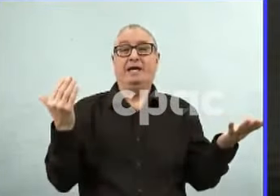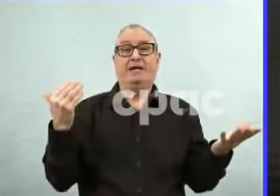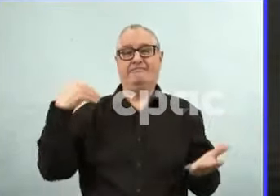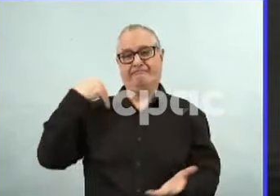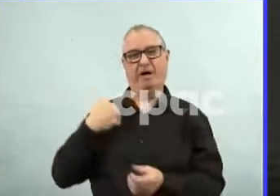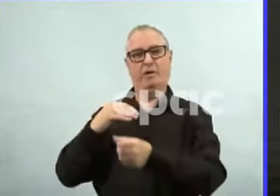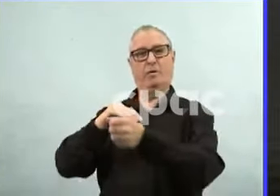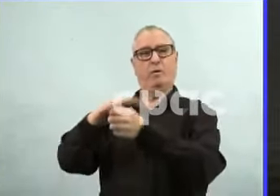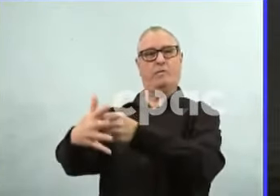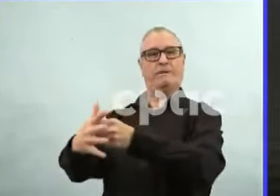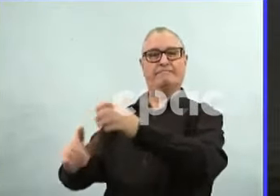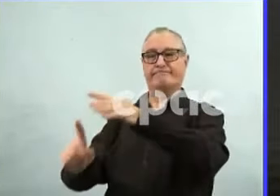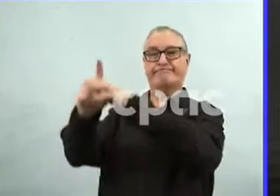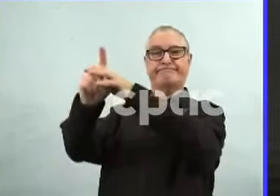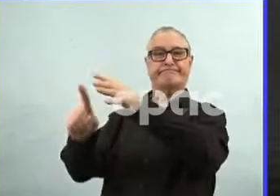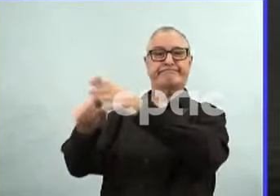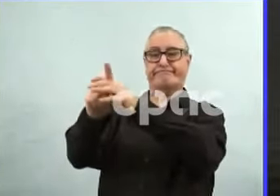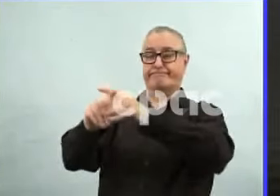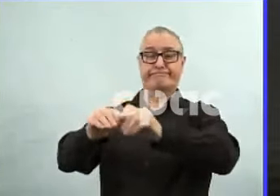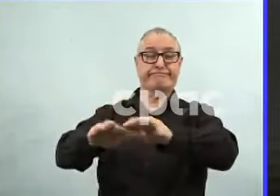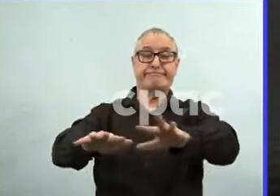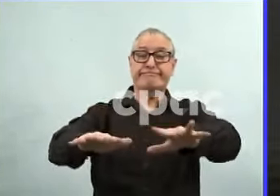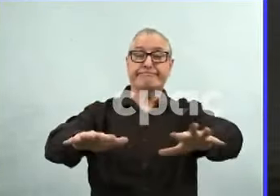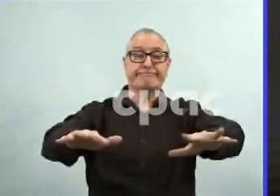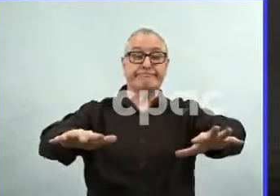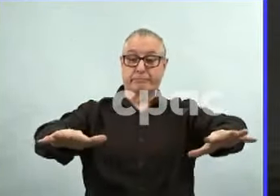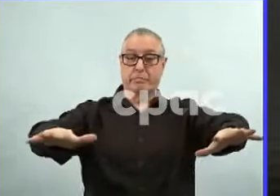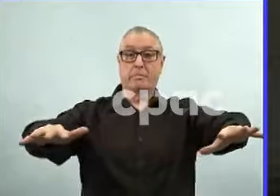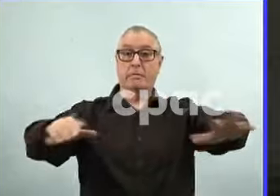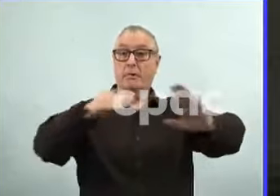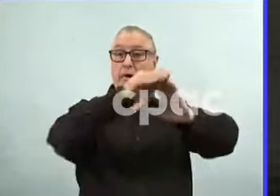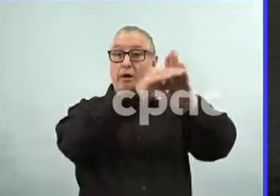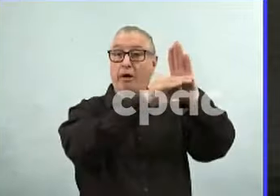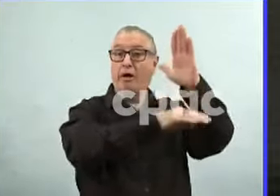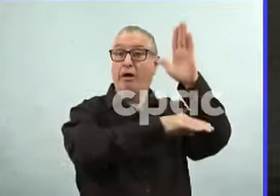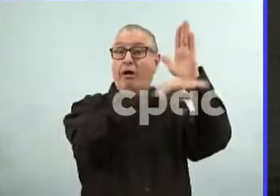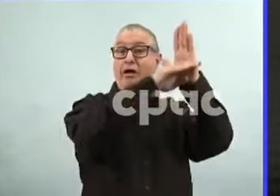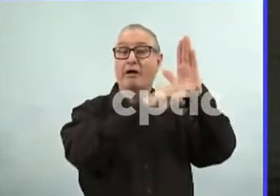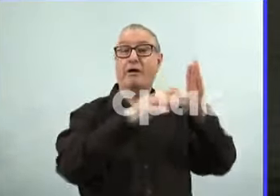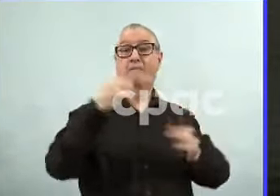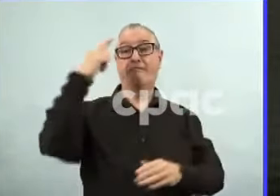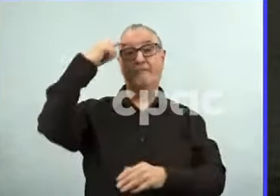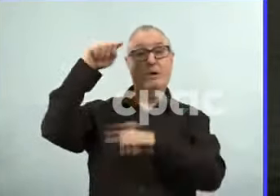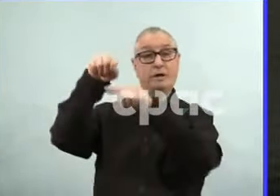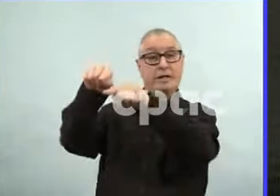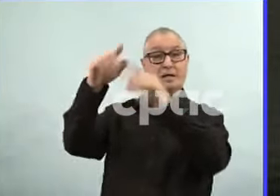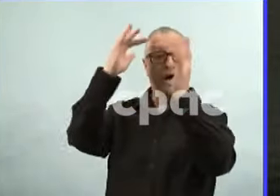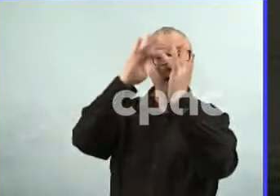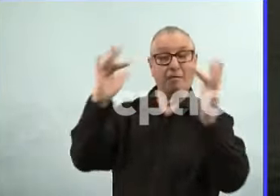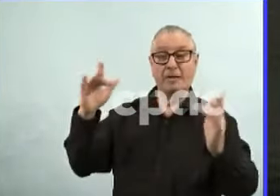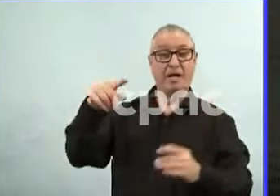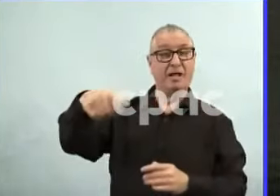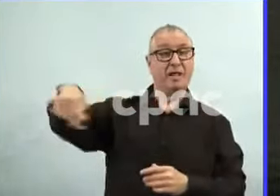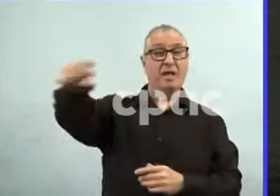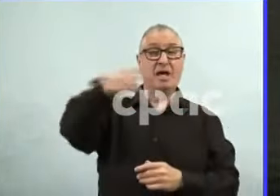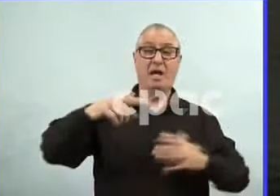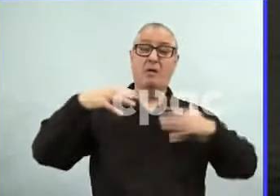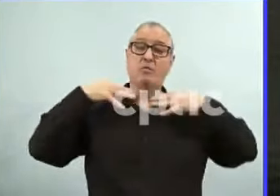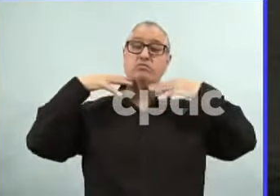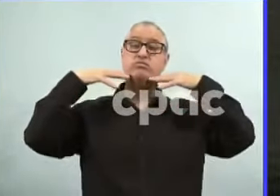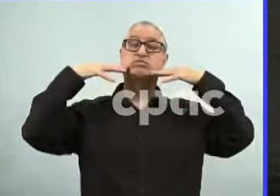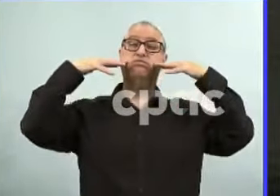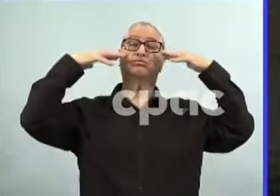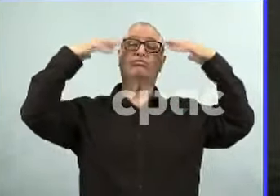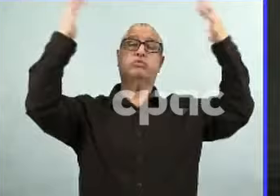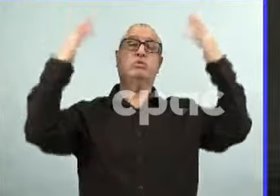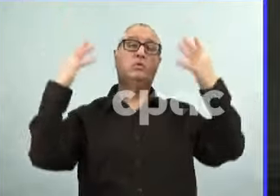morbidity, in relation to mortality and an overwhelming acute care system. And those restrictions were in place because of that. Now the